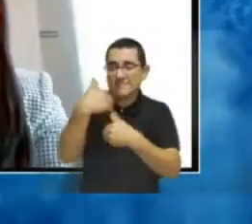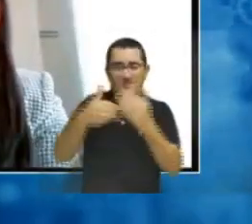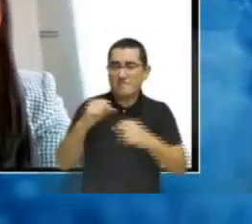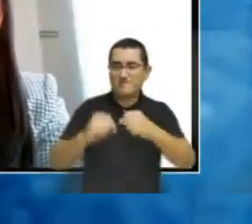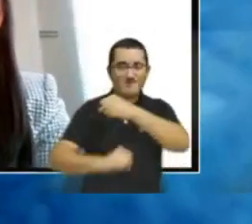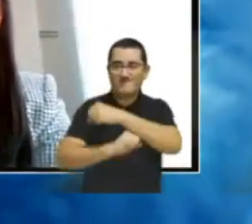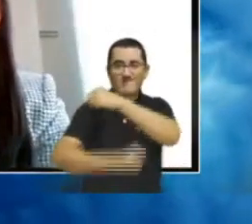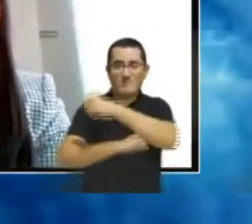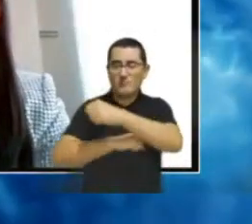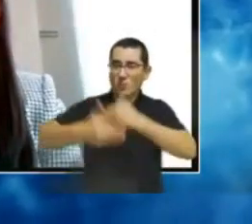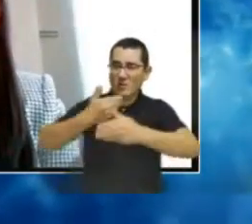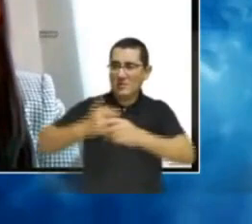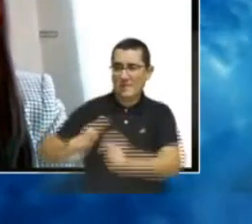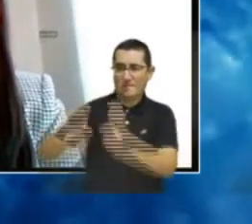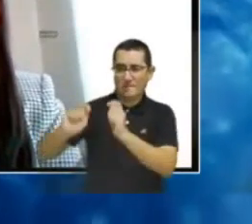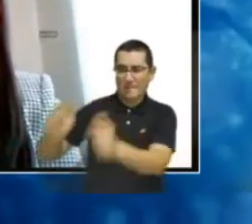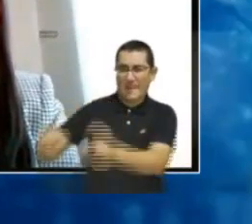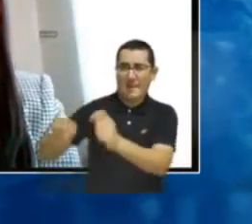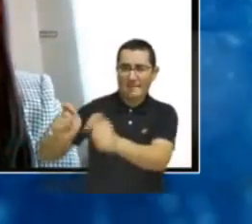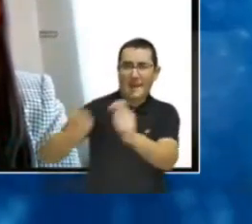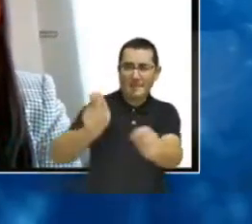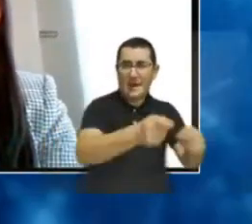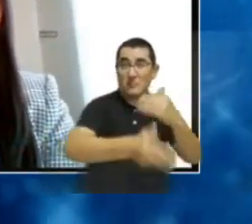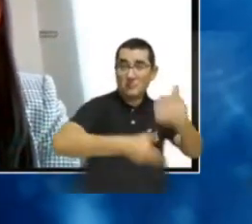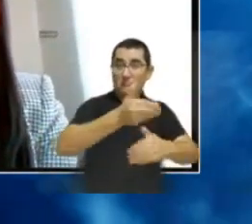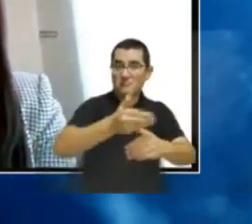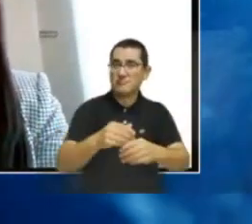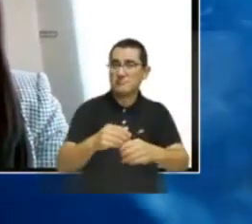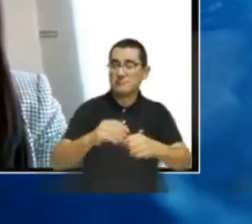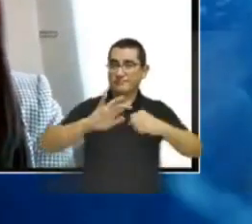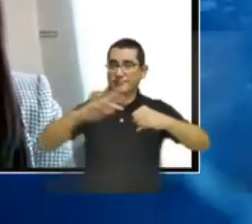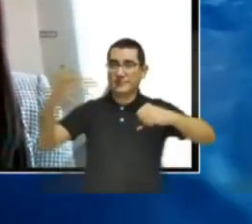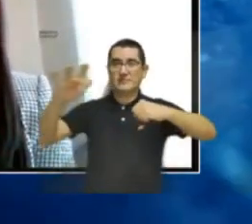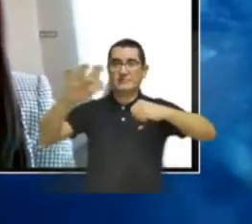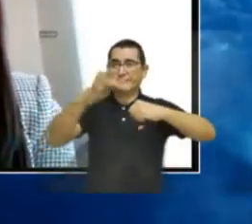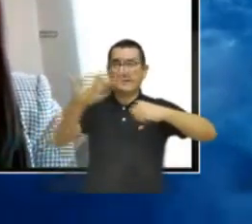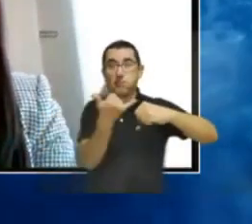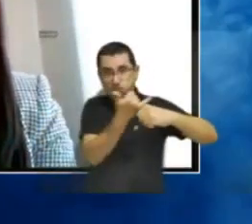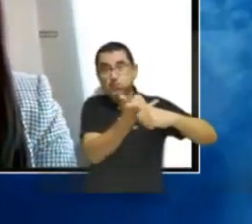Fundamentals is to have these designation process that the spectrum be available.